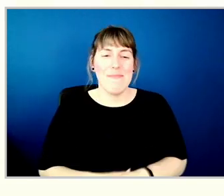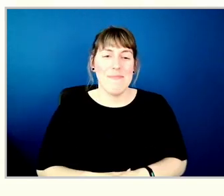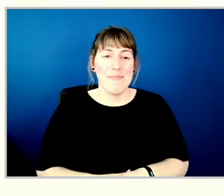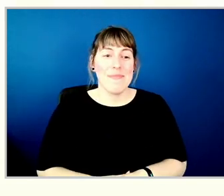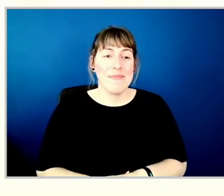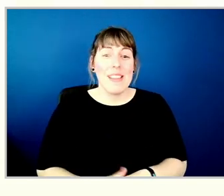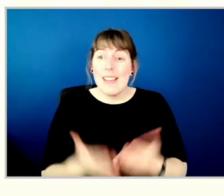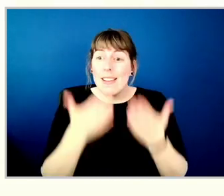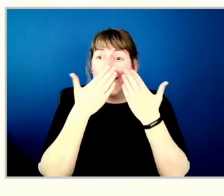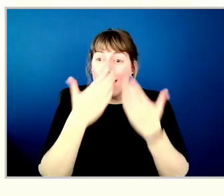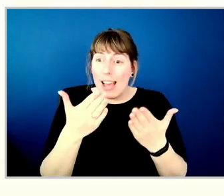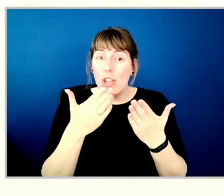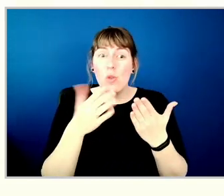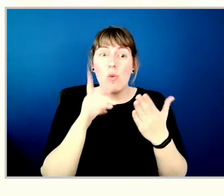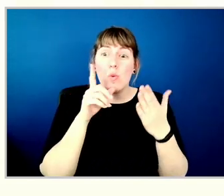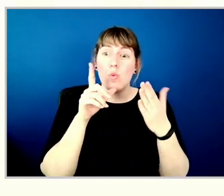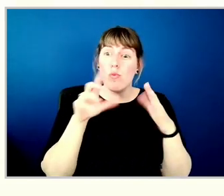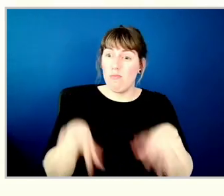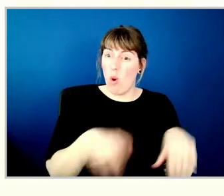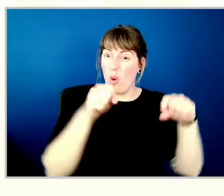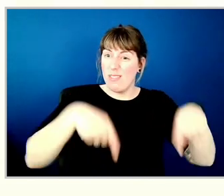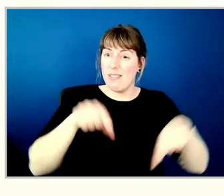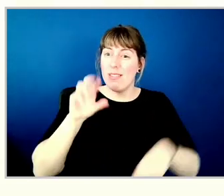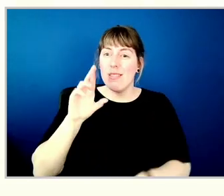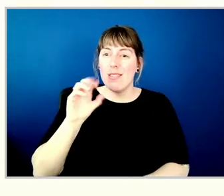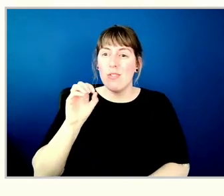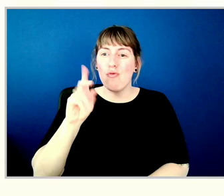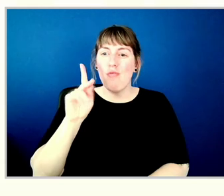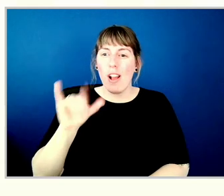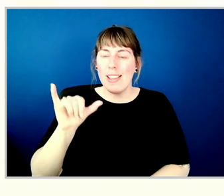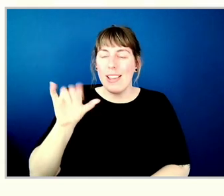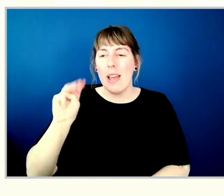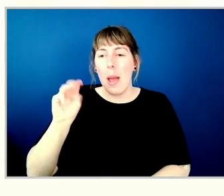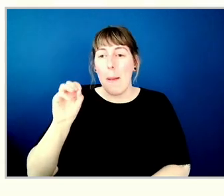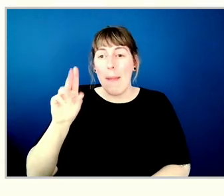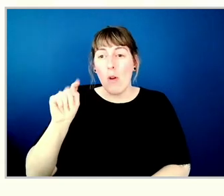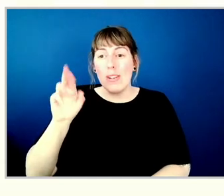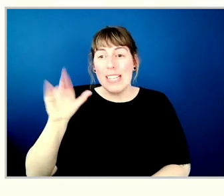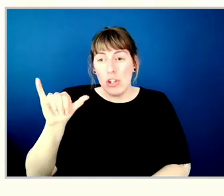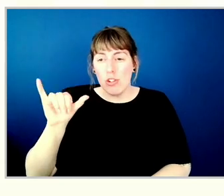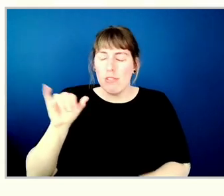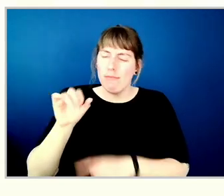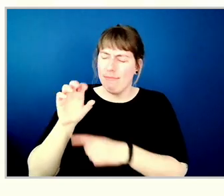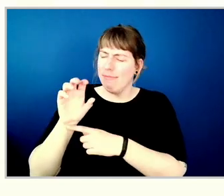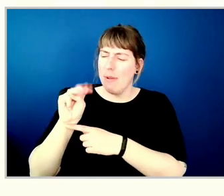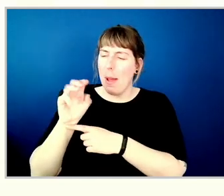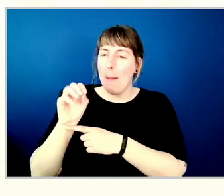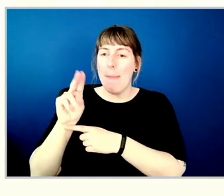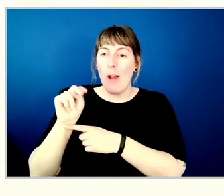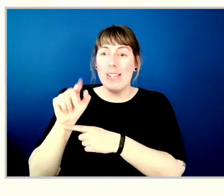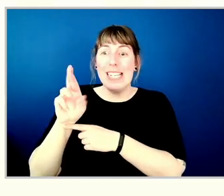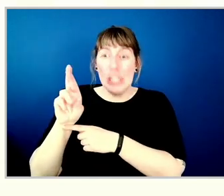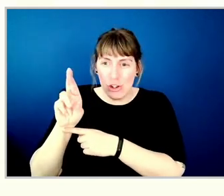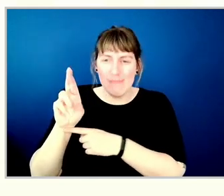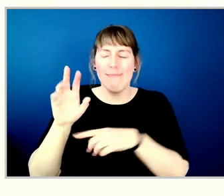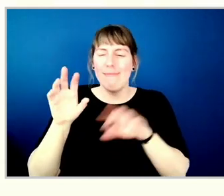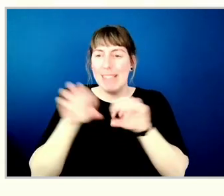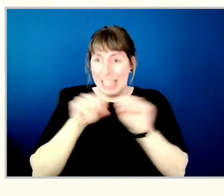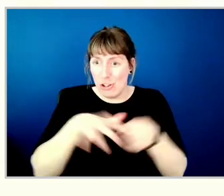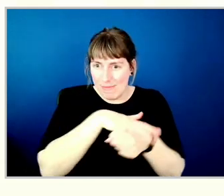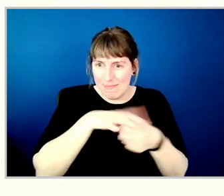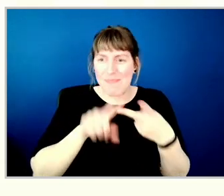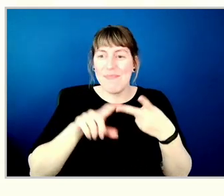thank you to our venue host, the Rocky Mountaineer Station, our ASL interpreters, our two audio visual teams,